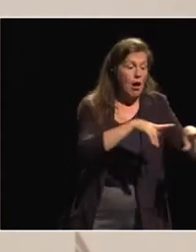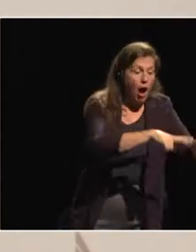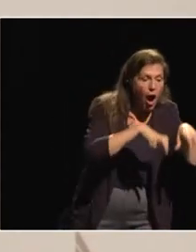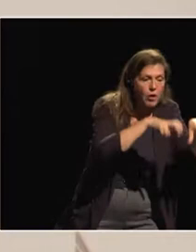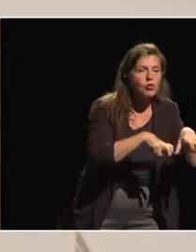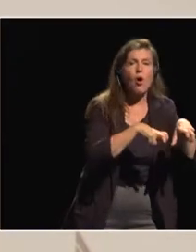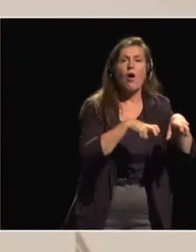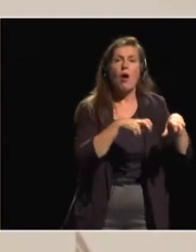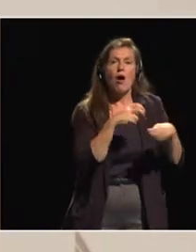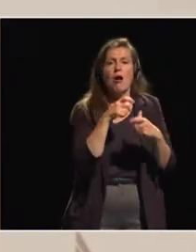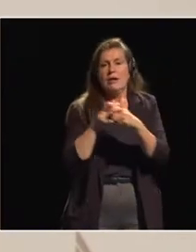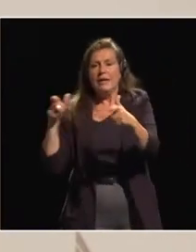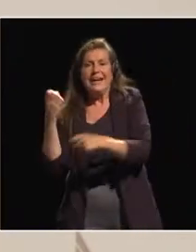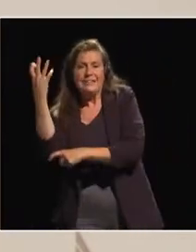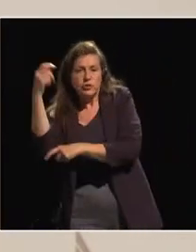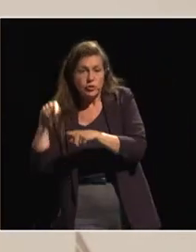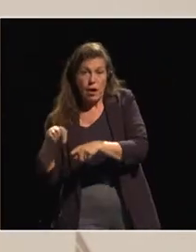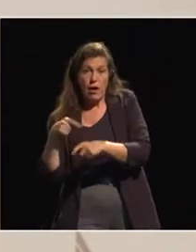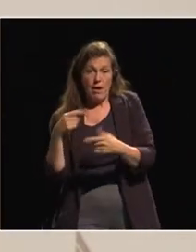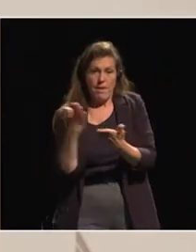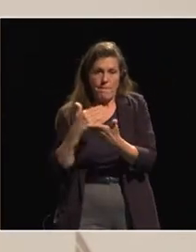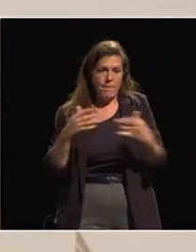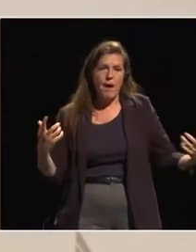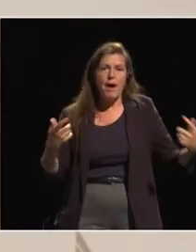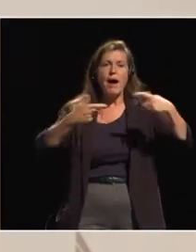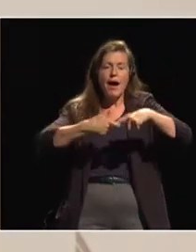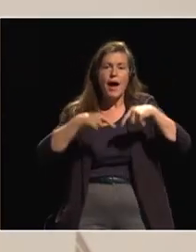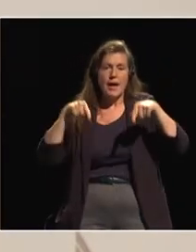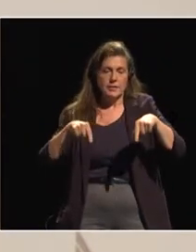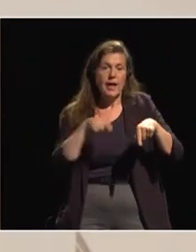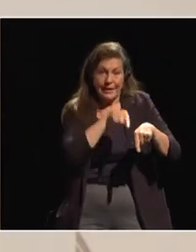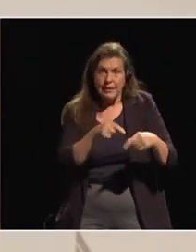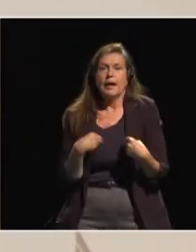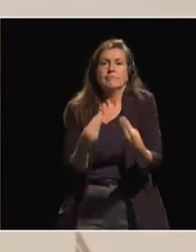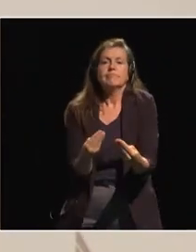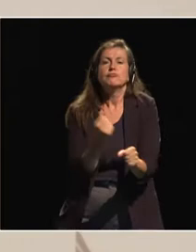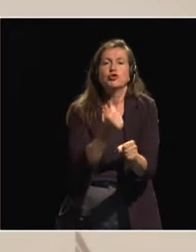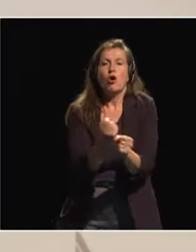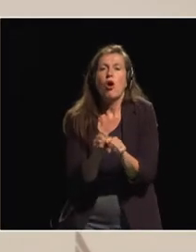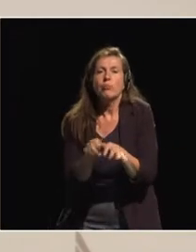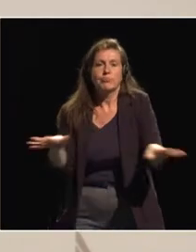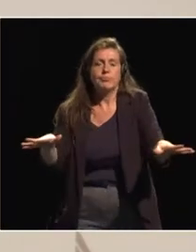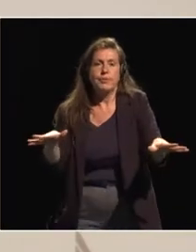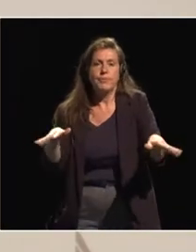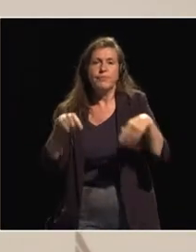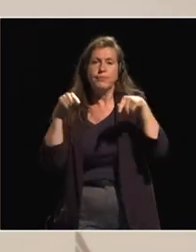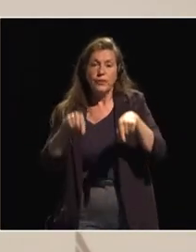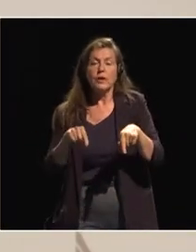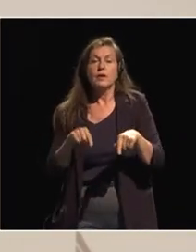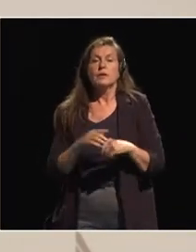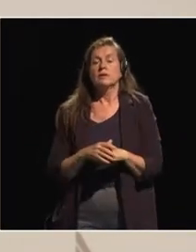parks really creating jobs. Because a big majority of jobs created in the parks,